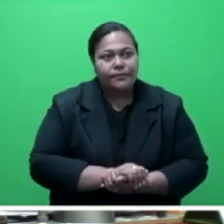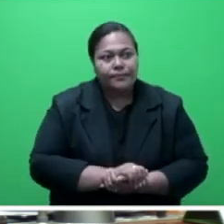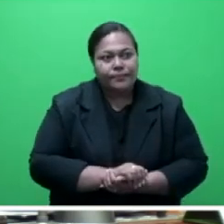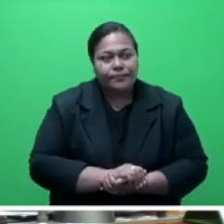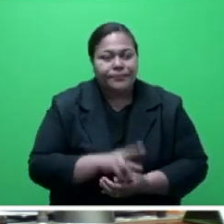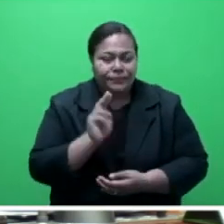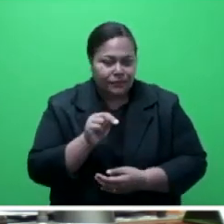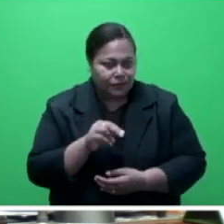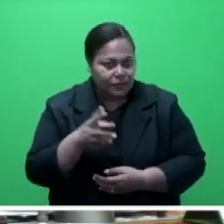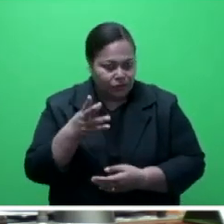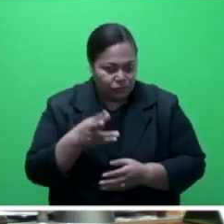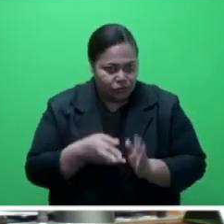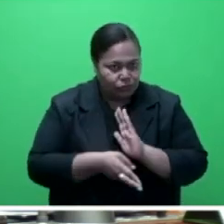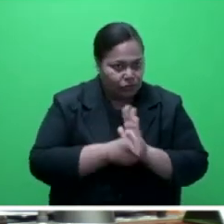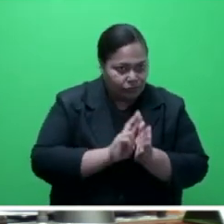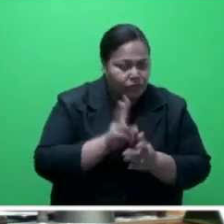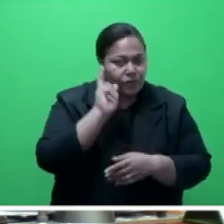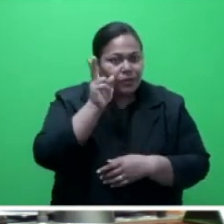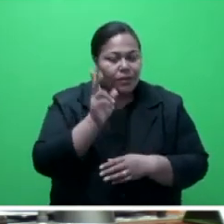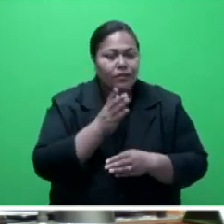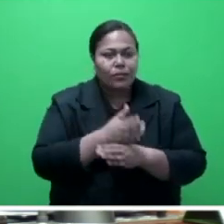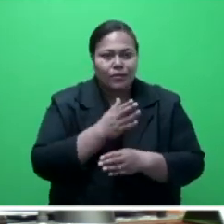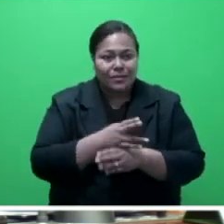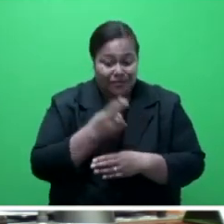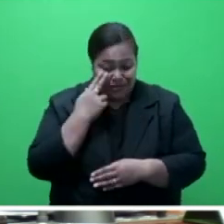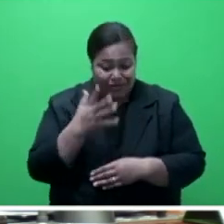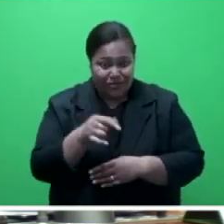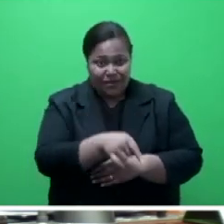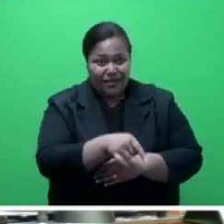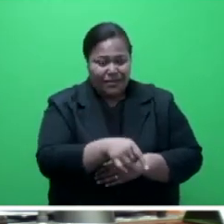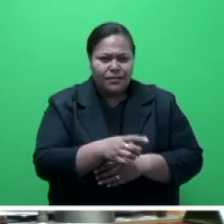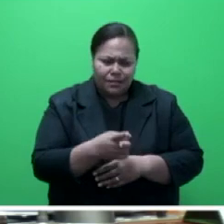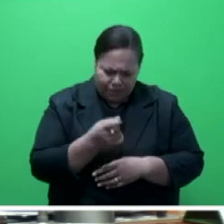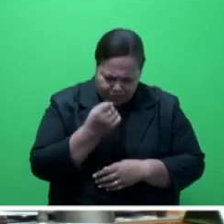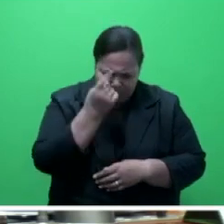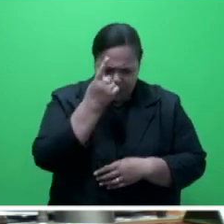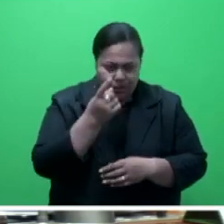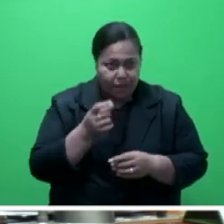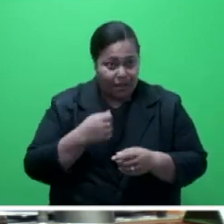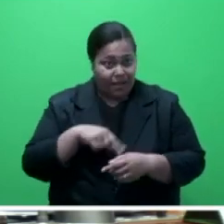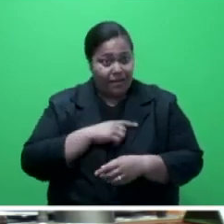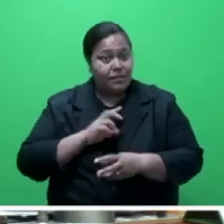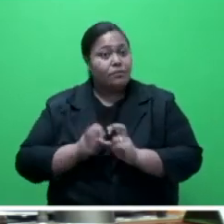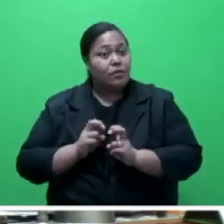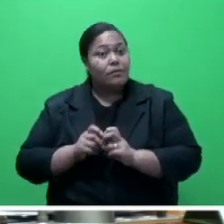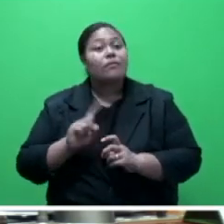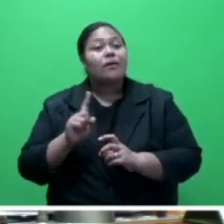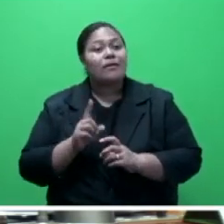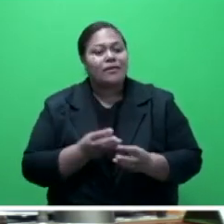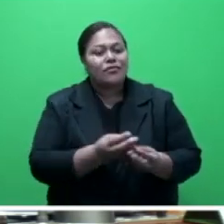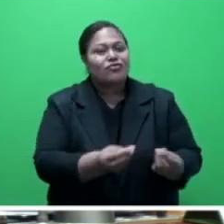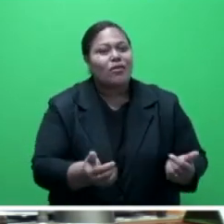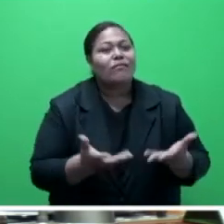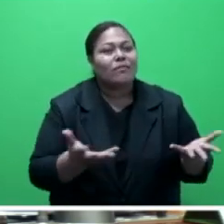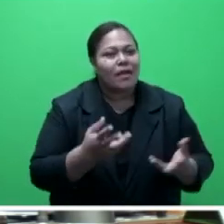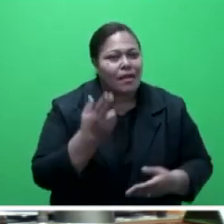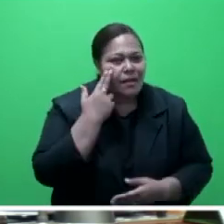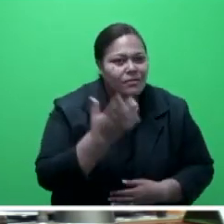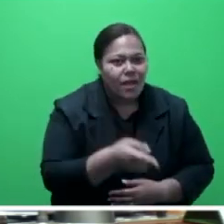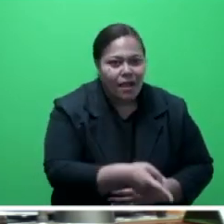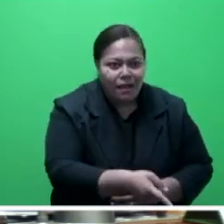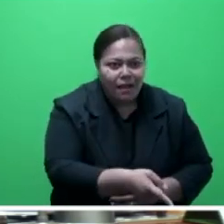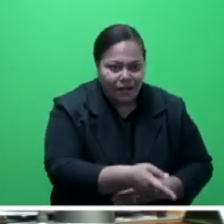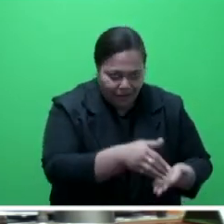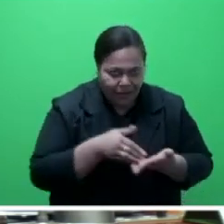revisit our relationship with the nature of the world and recognise that solutions to our problems are found in nature. It may sound radical,